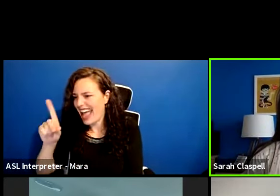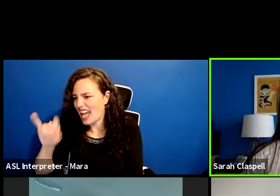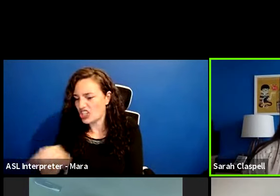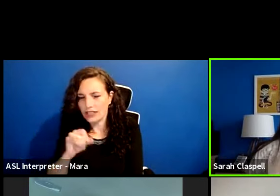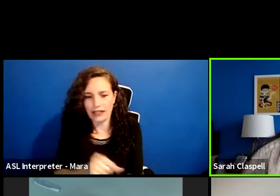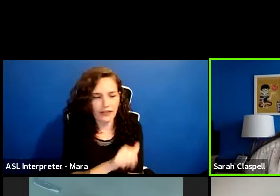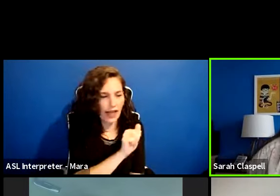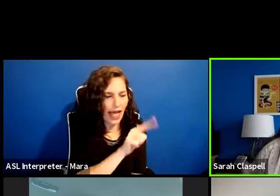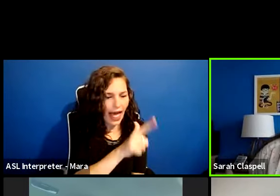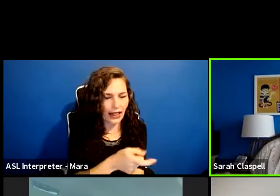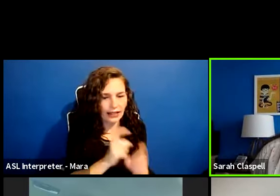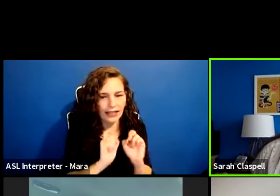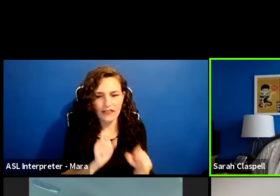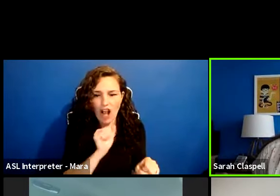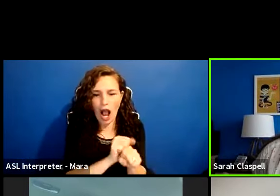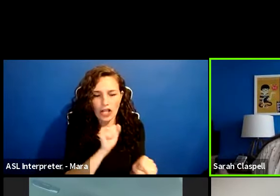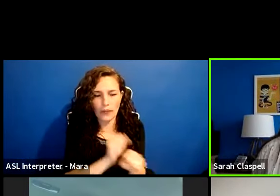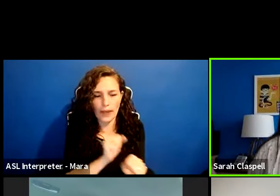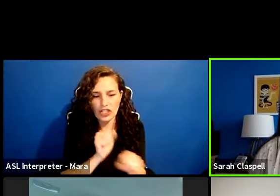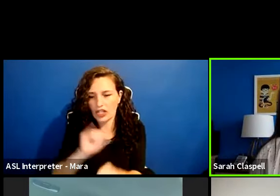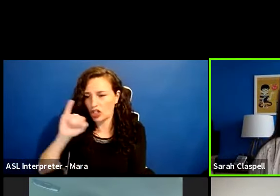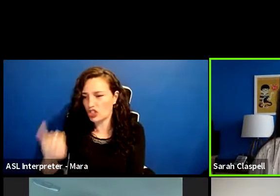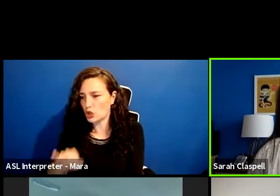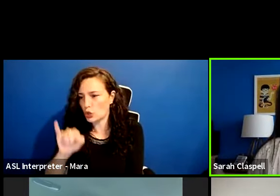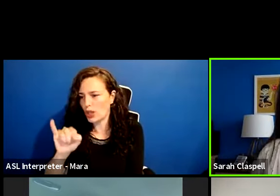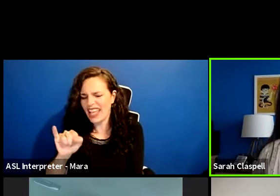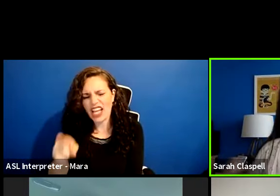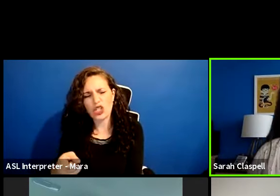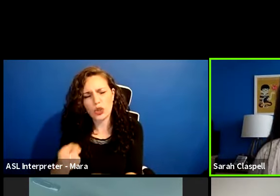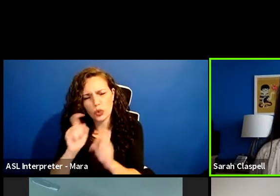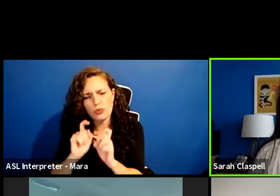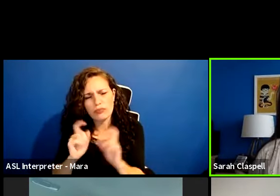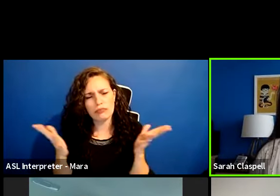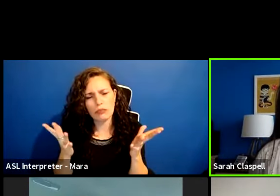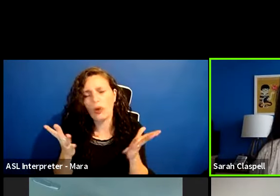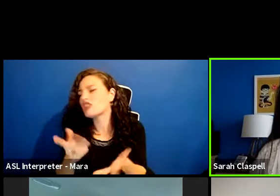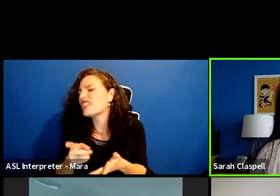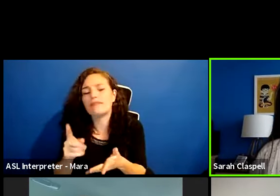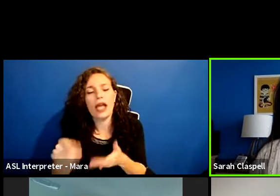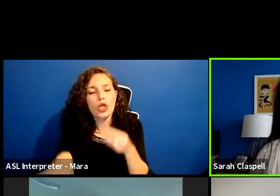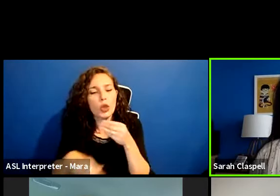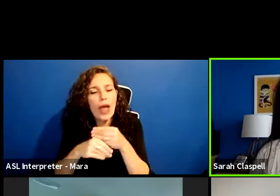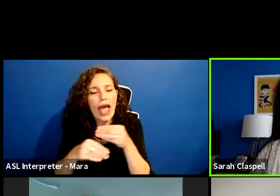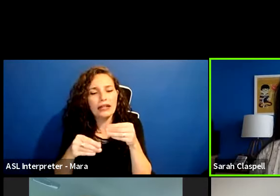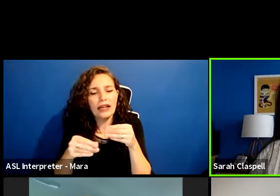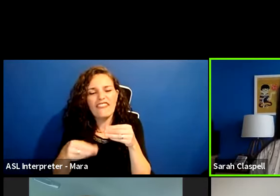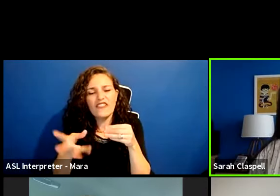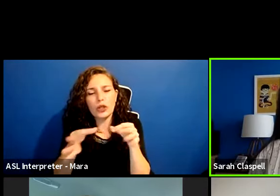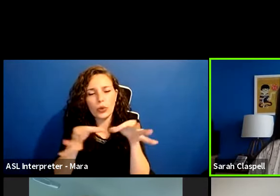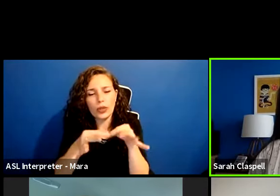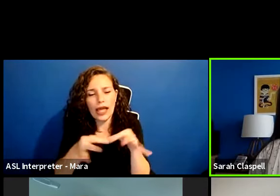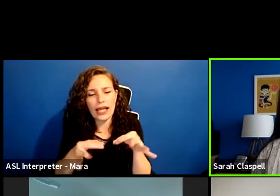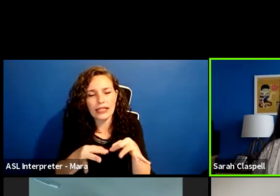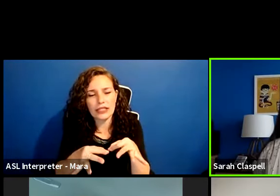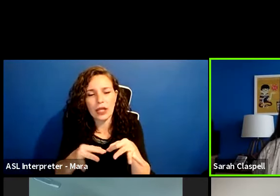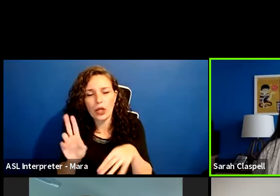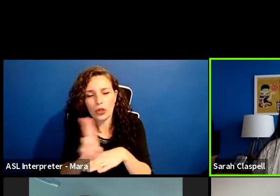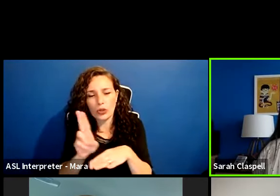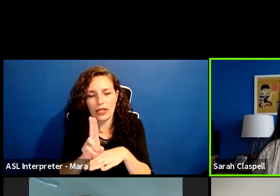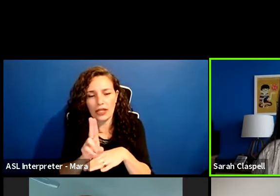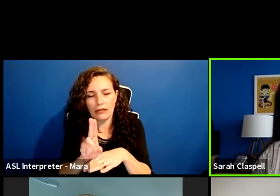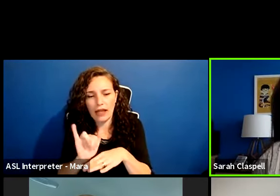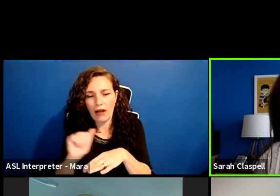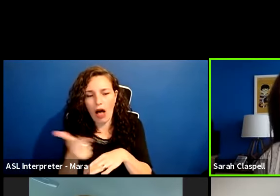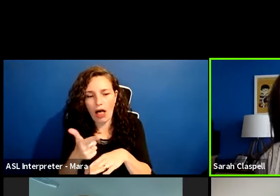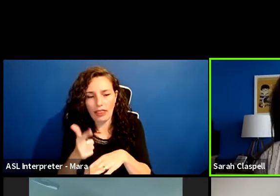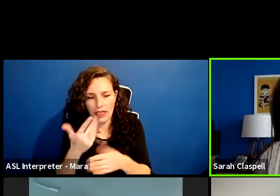an occupation. And Juliet, I just want you to say a few lines as that character using those, those things